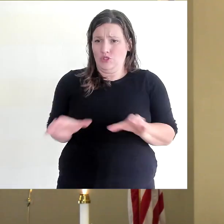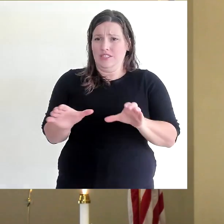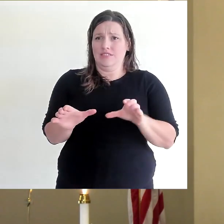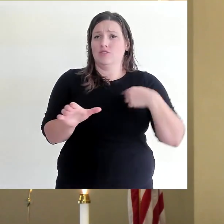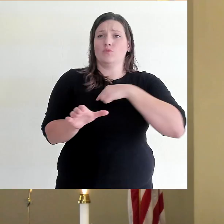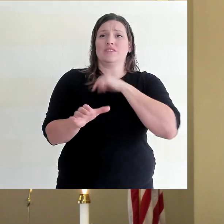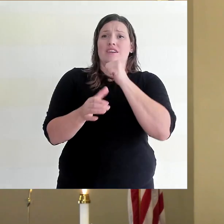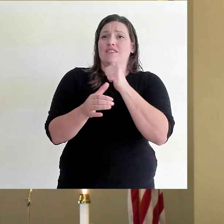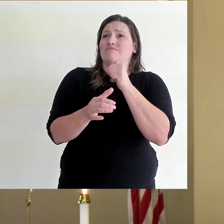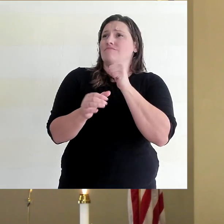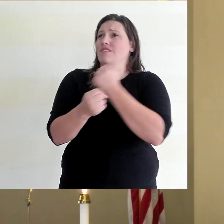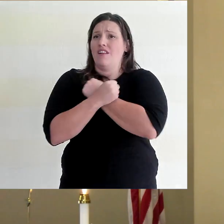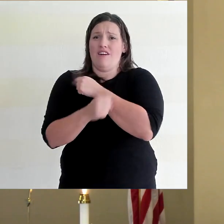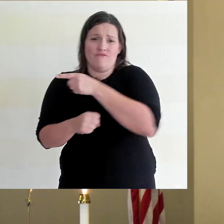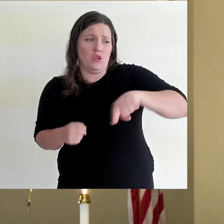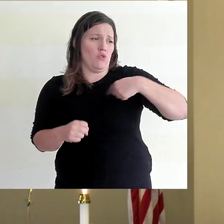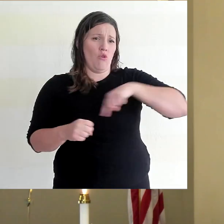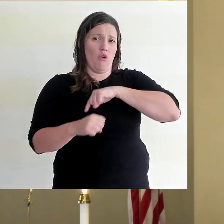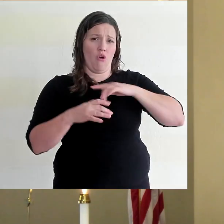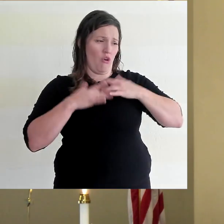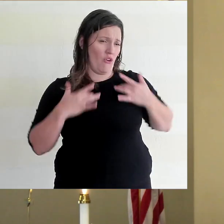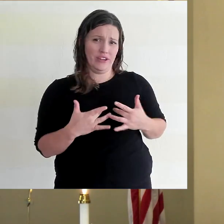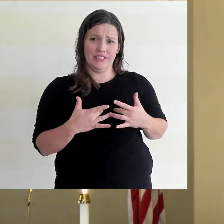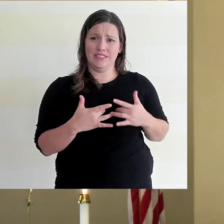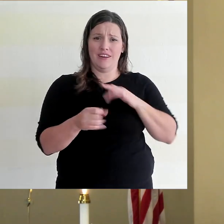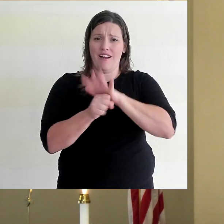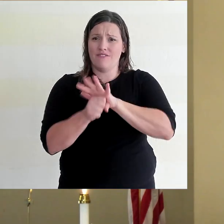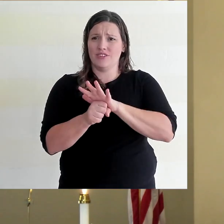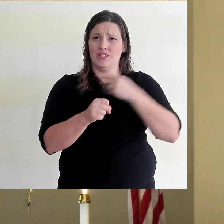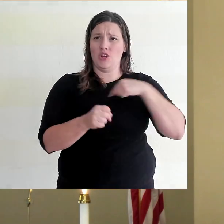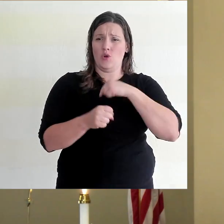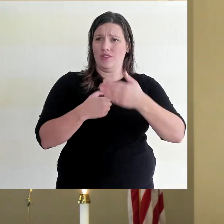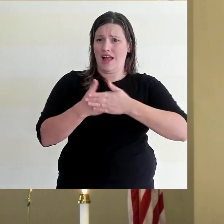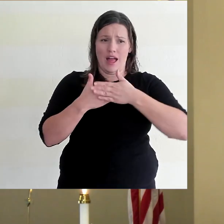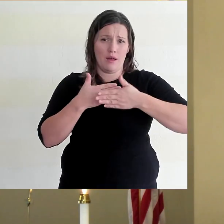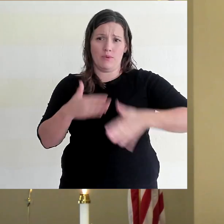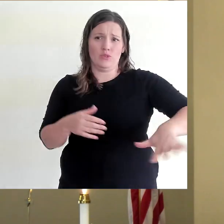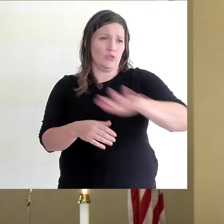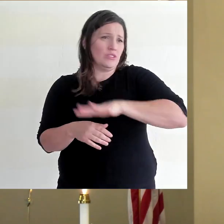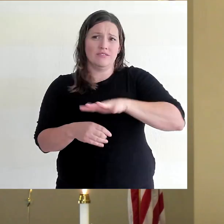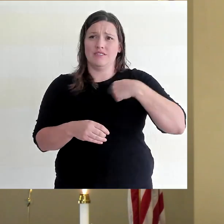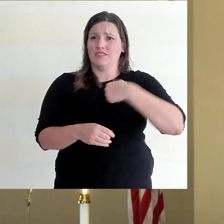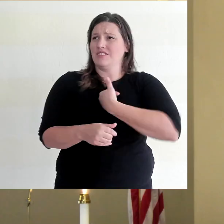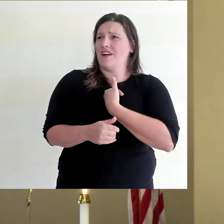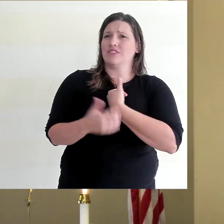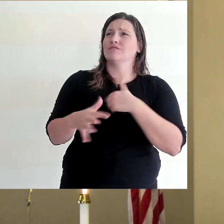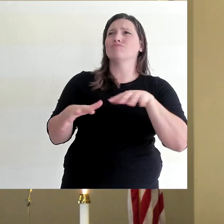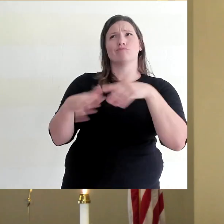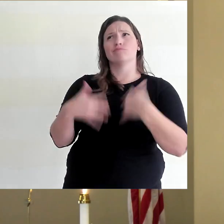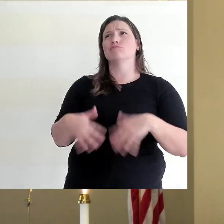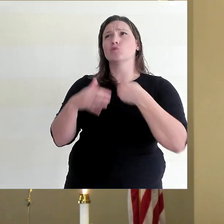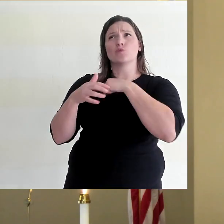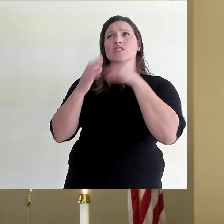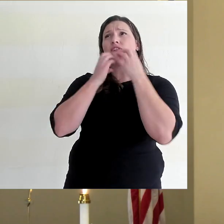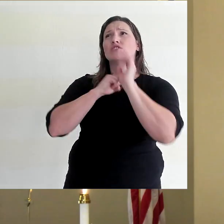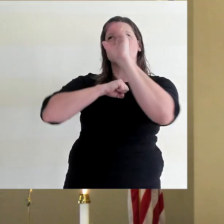We have not loved you with our whole heart. We have not loved our neighbors as ourselves. We justly deserve your present